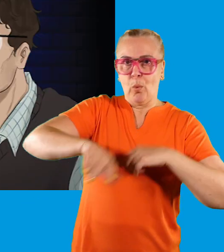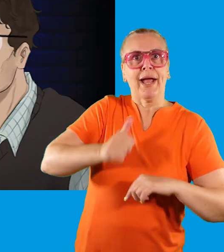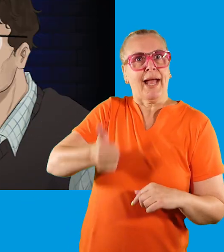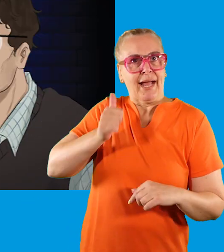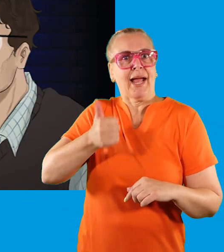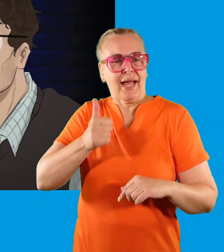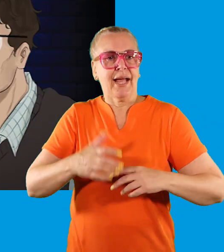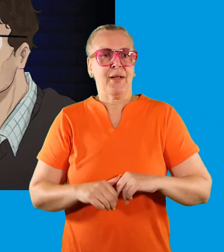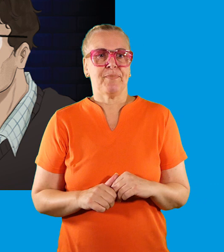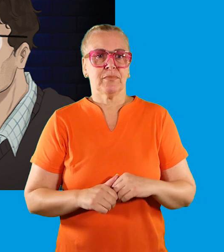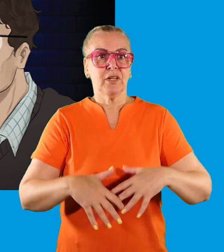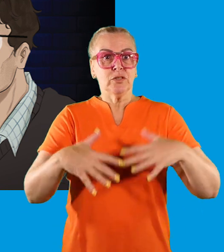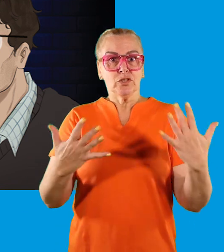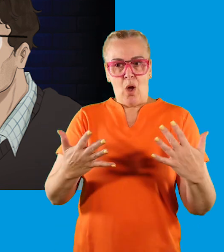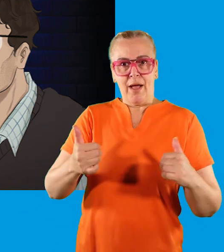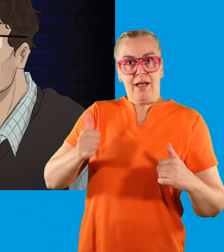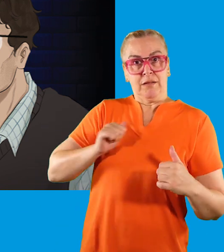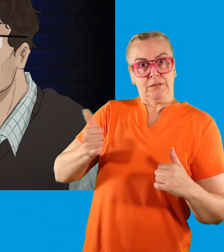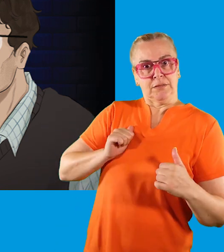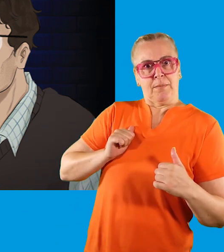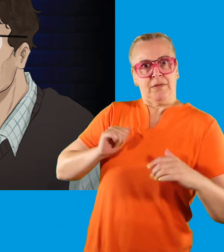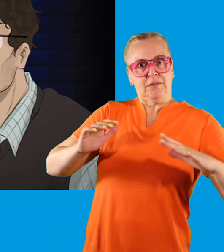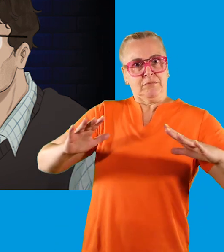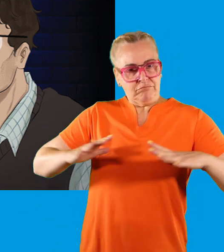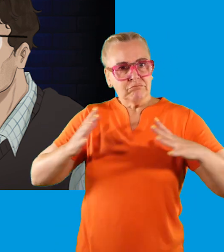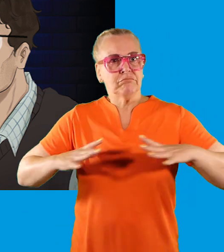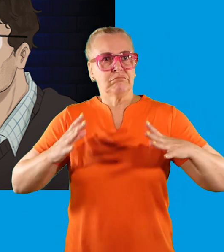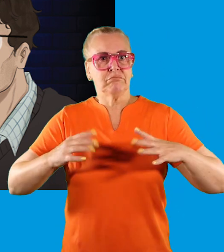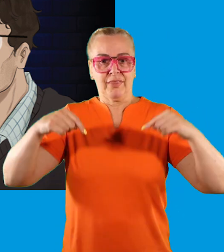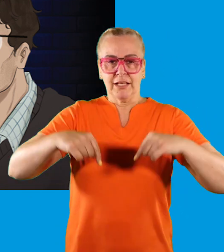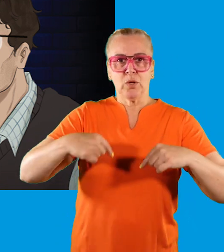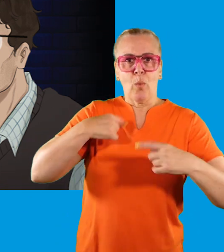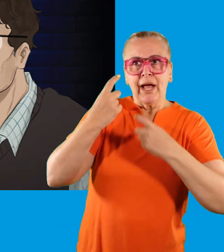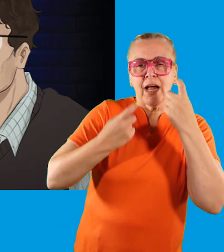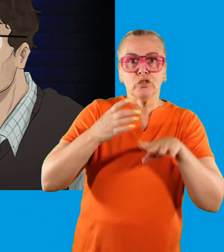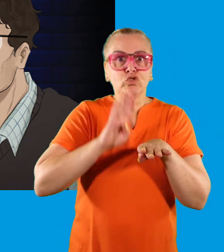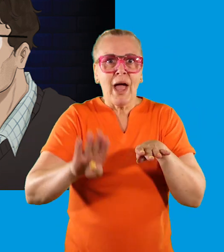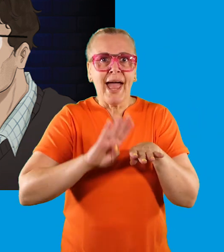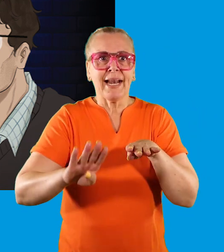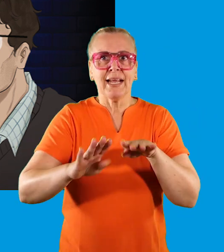We do. So, to anticipate this, we seek training and expert advice.